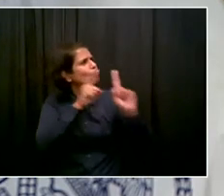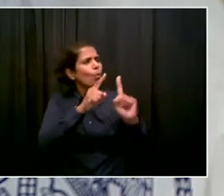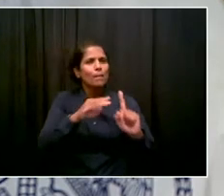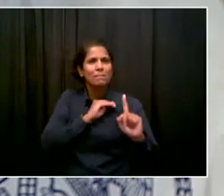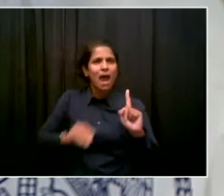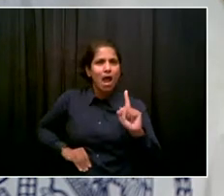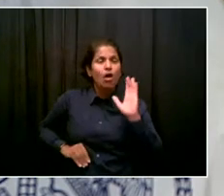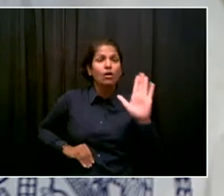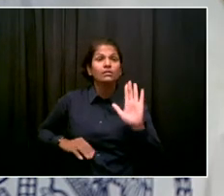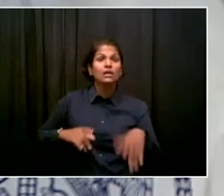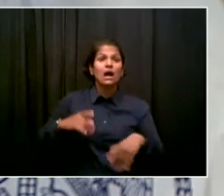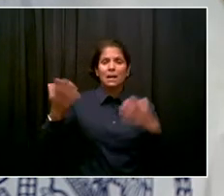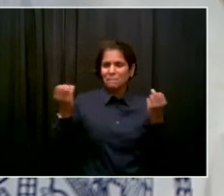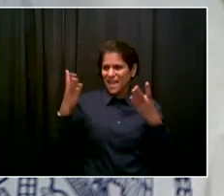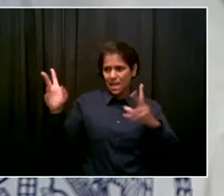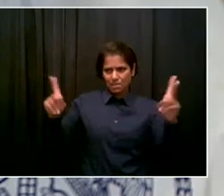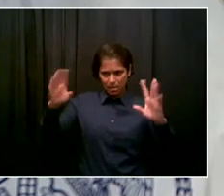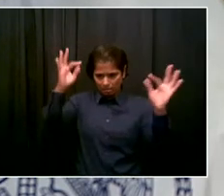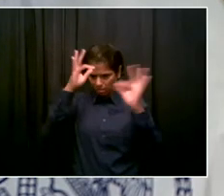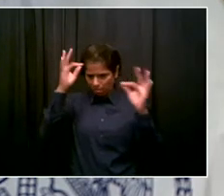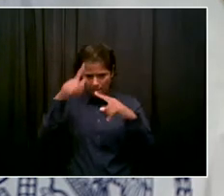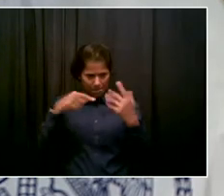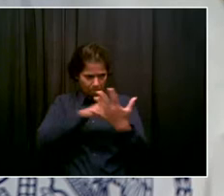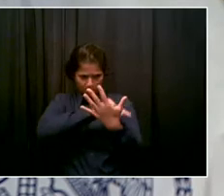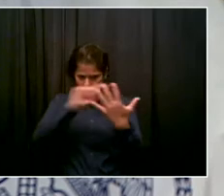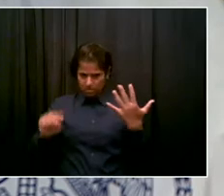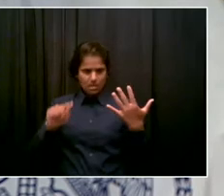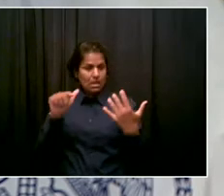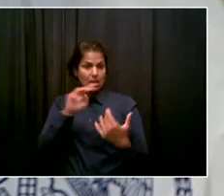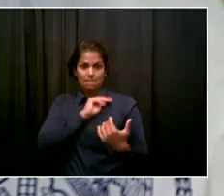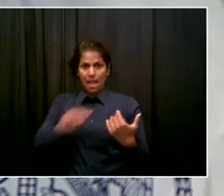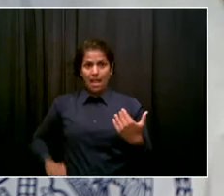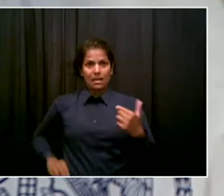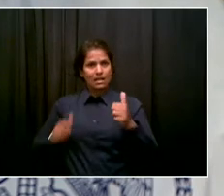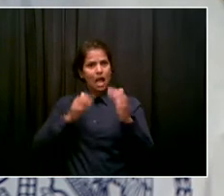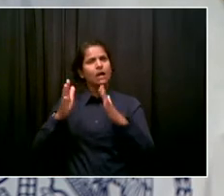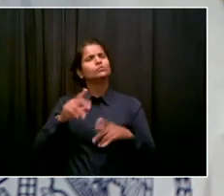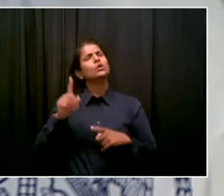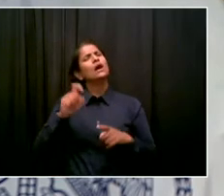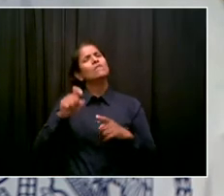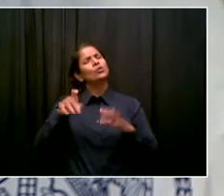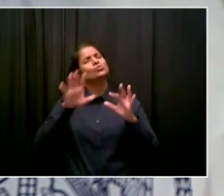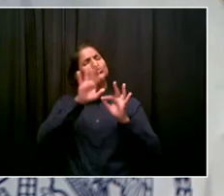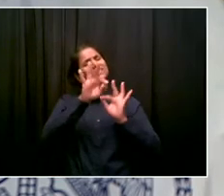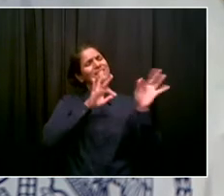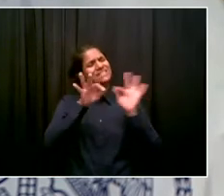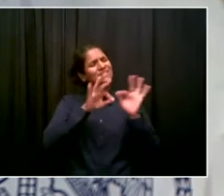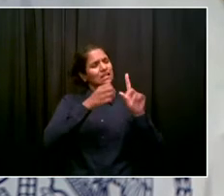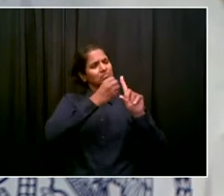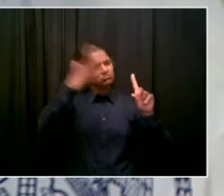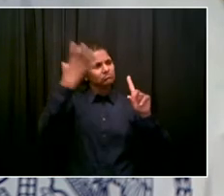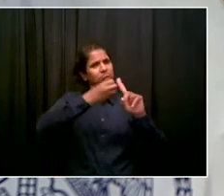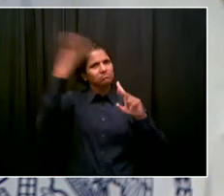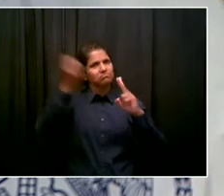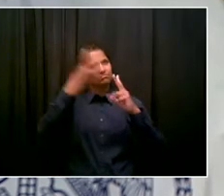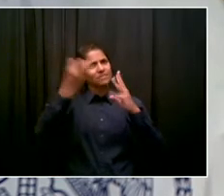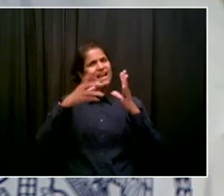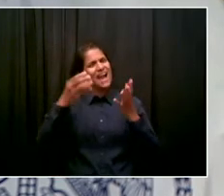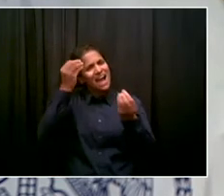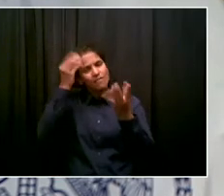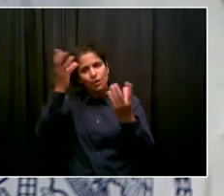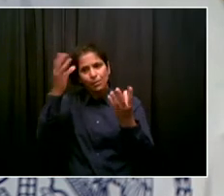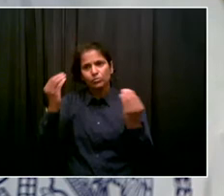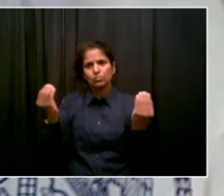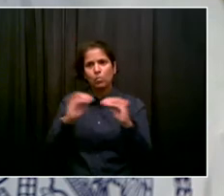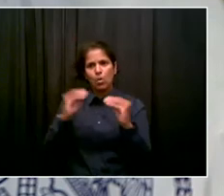And people get to make a decision with a lot more information on the table. So I honestly believe a lot of people are going to decide in the last